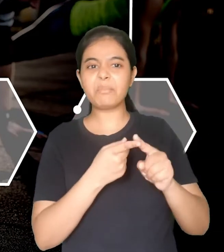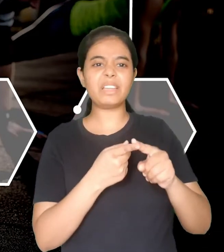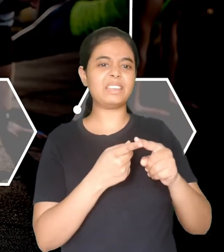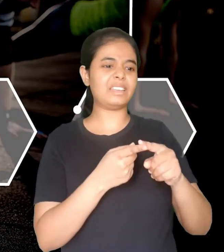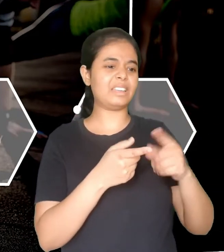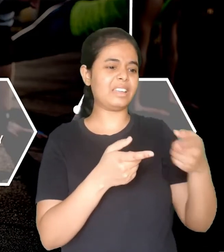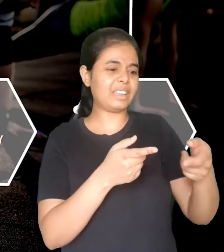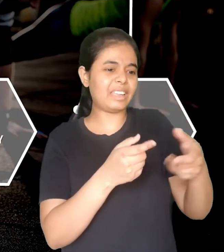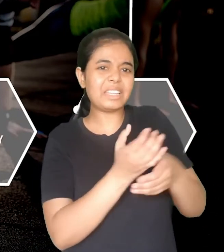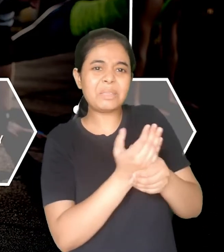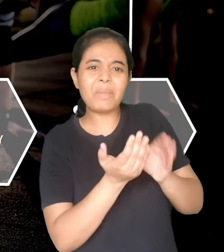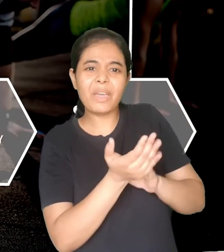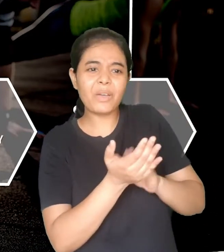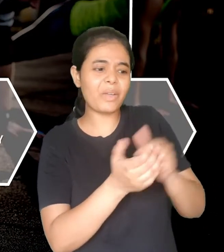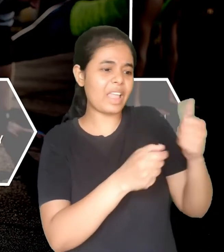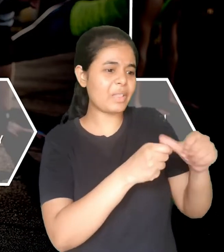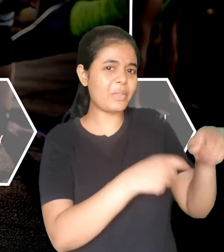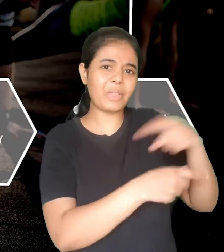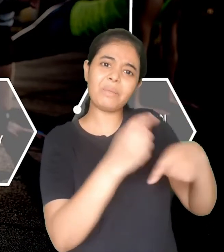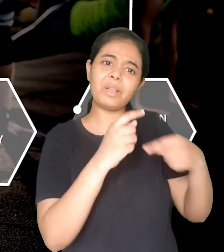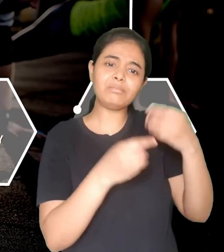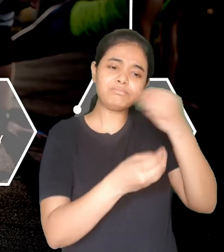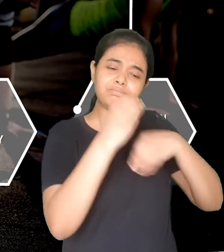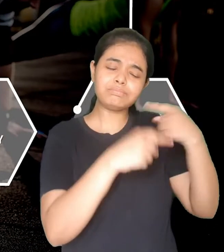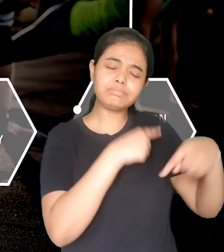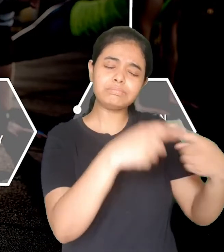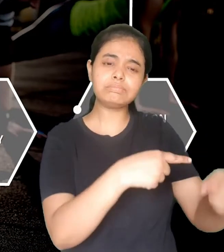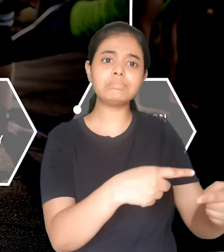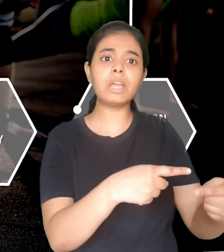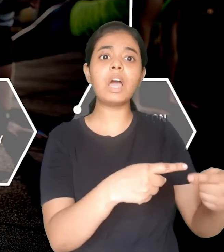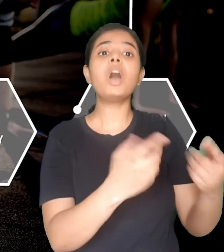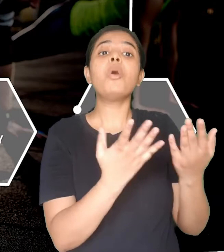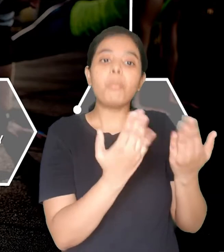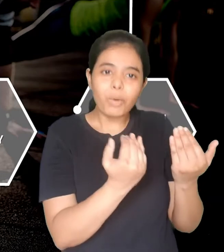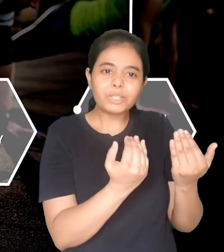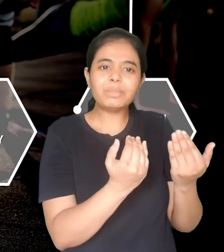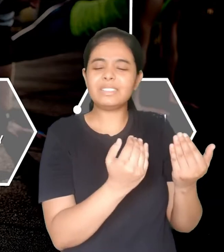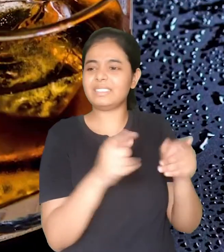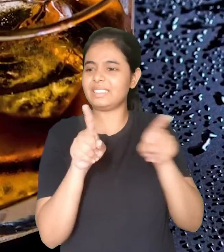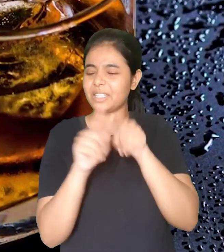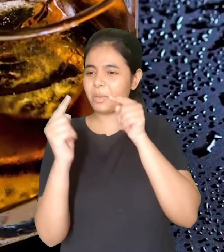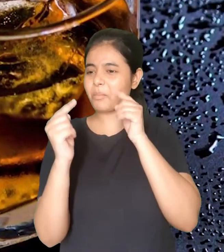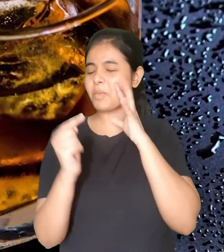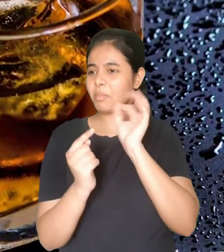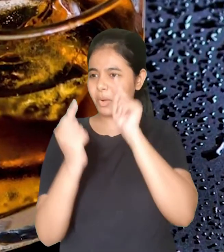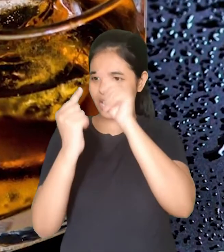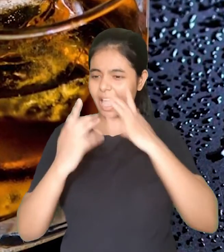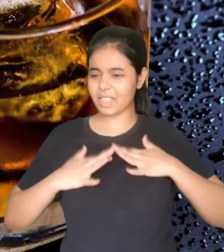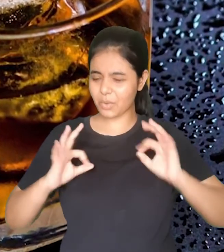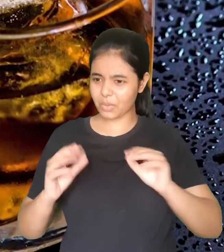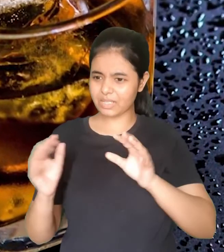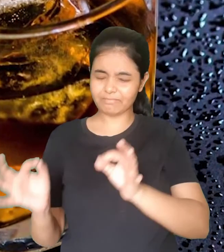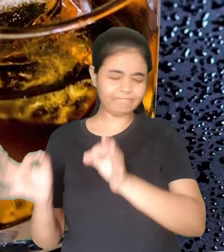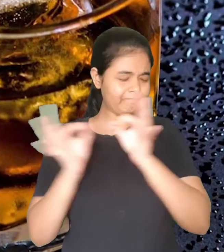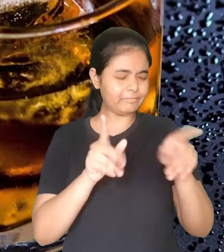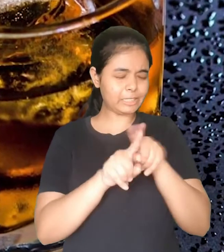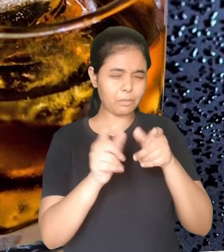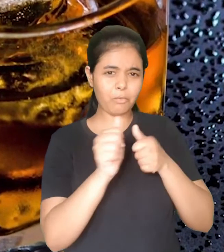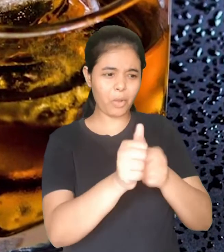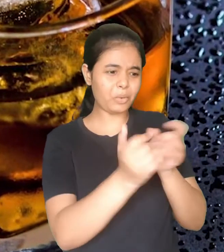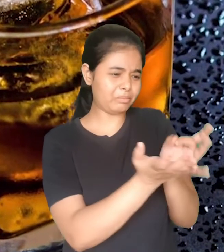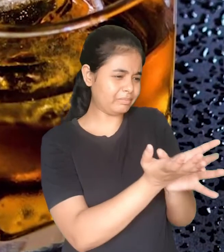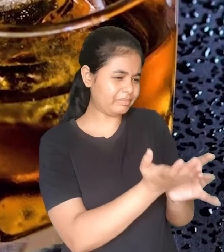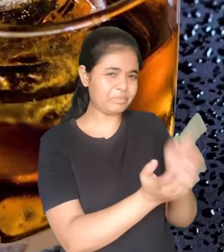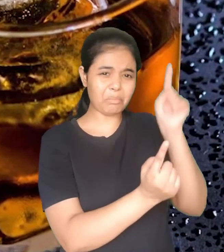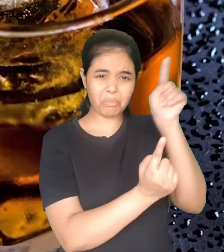This module also focused on adverse health effects of indulgence in tobacco and alcohol. While following